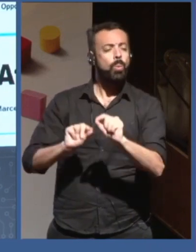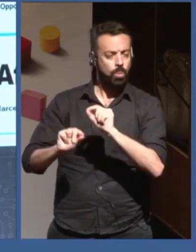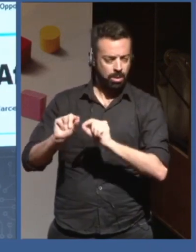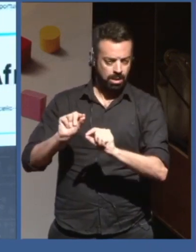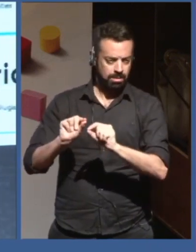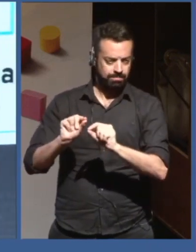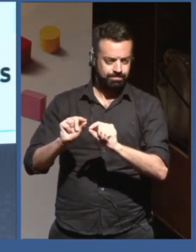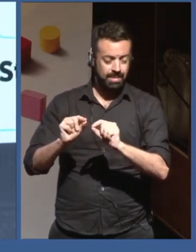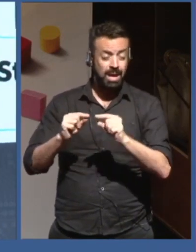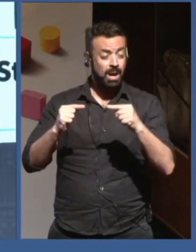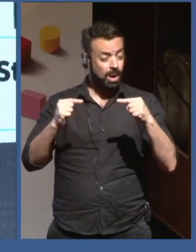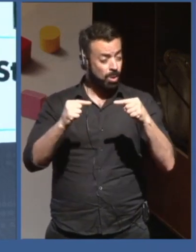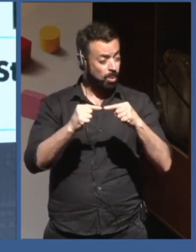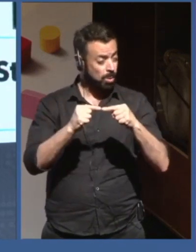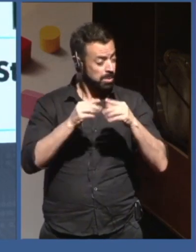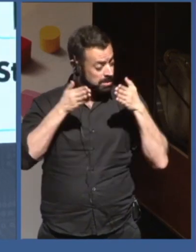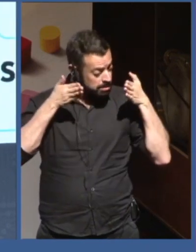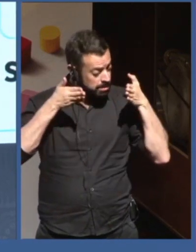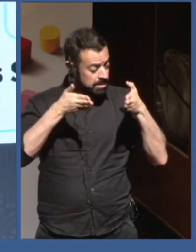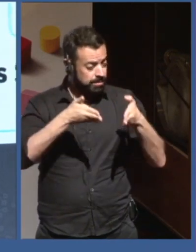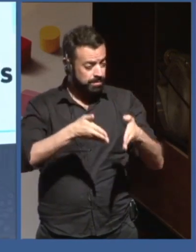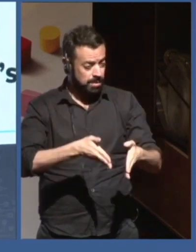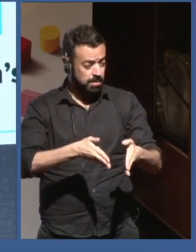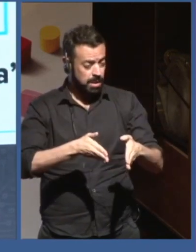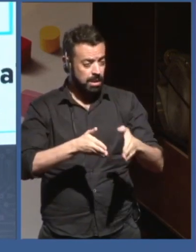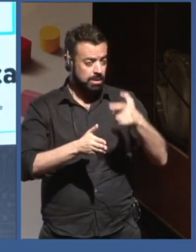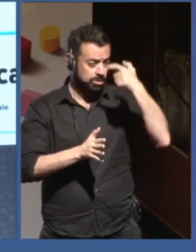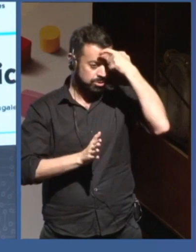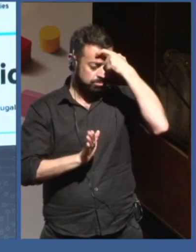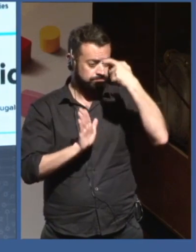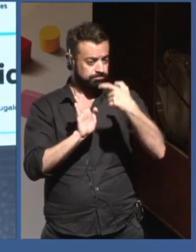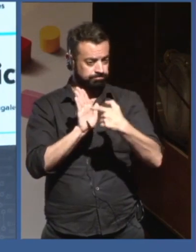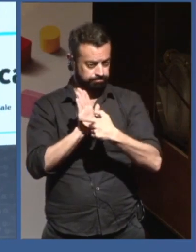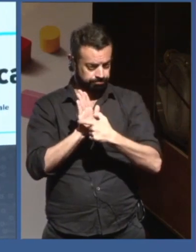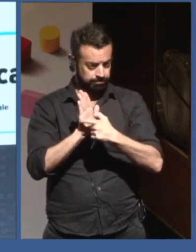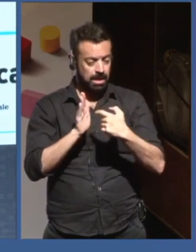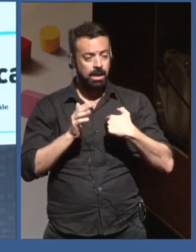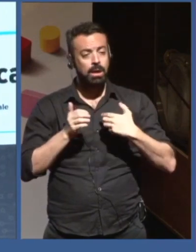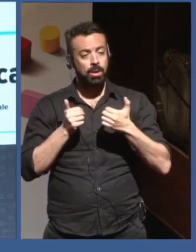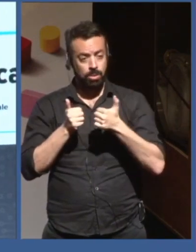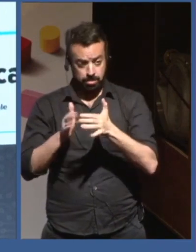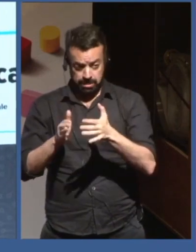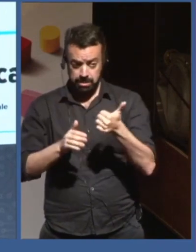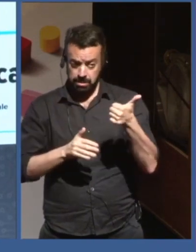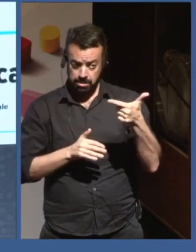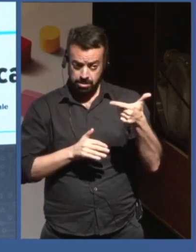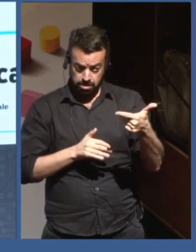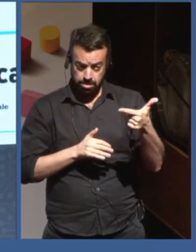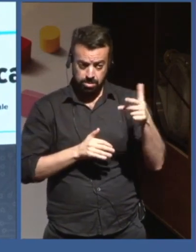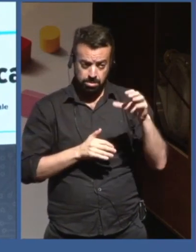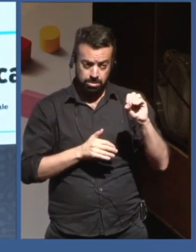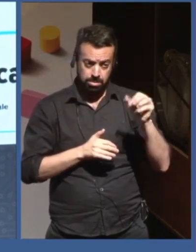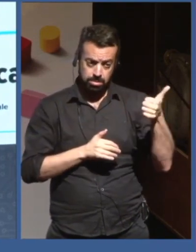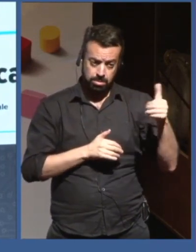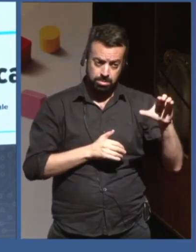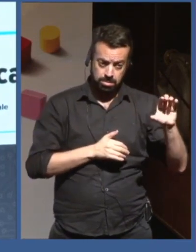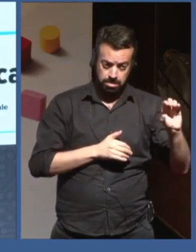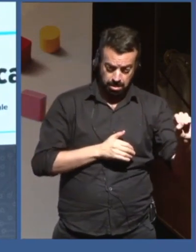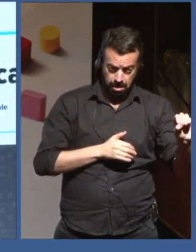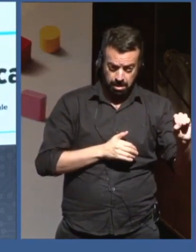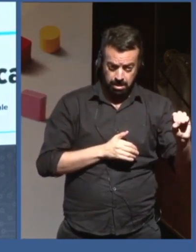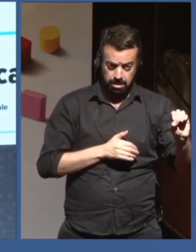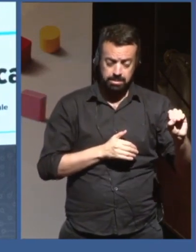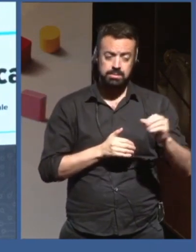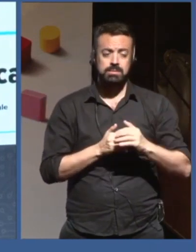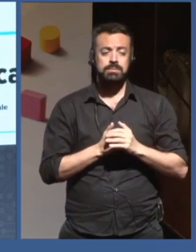so I joined the space in 2010 when I joined UN Global Pulse. And I worked there for a year. And I wrote this report, Big Data